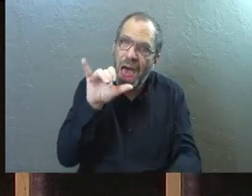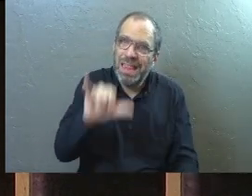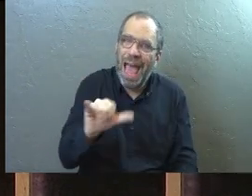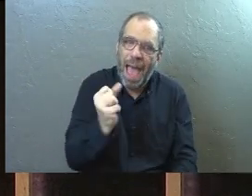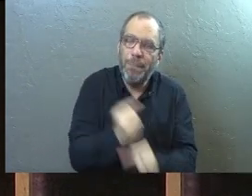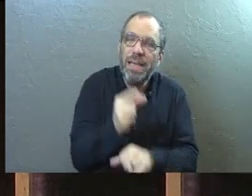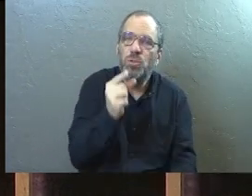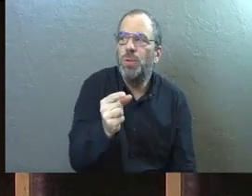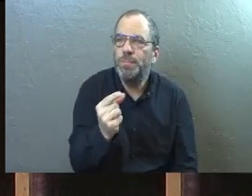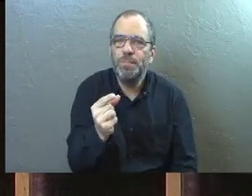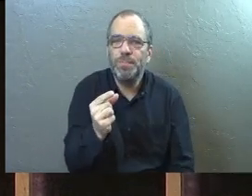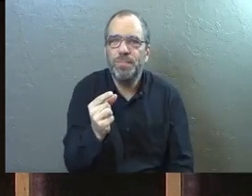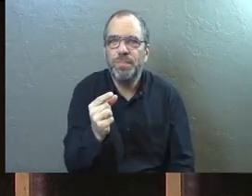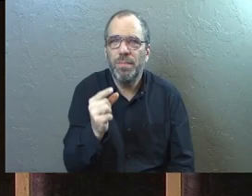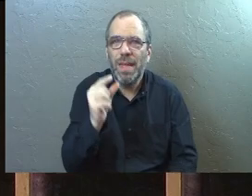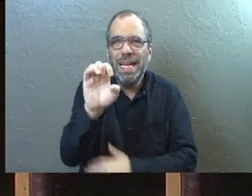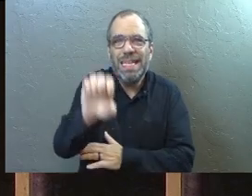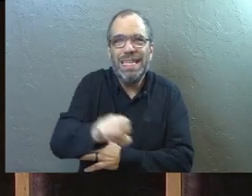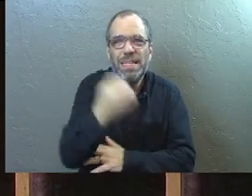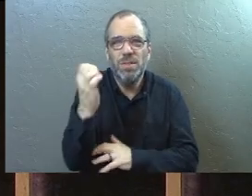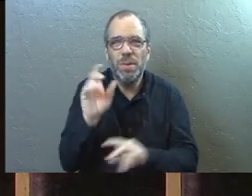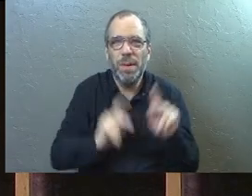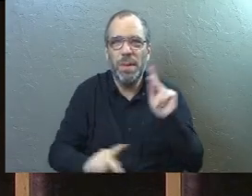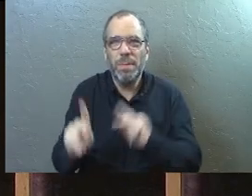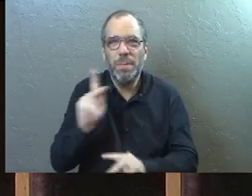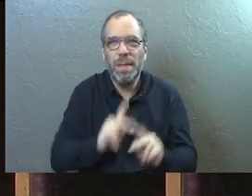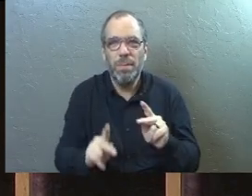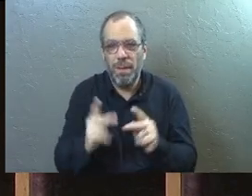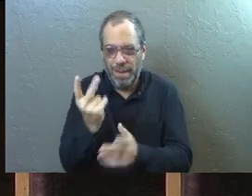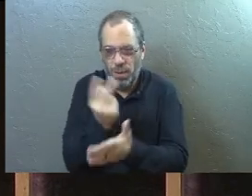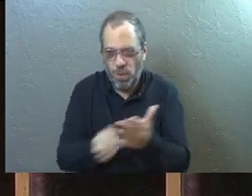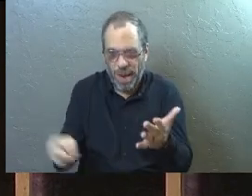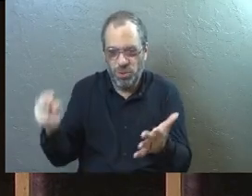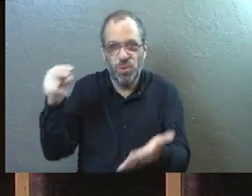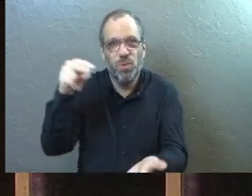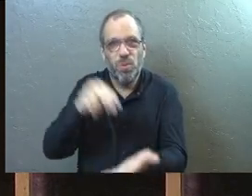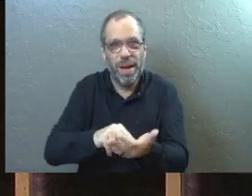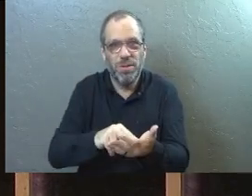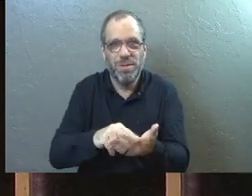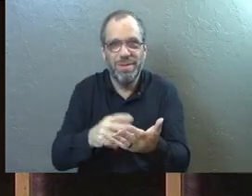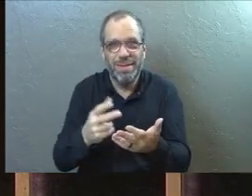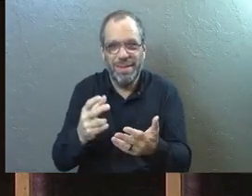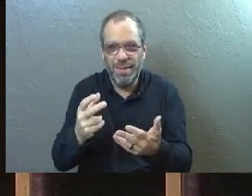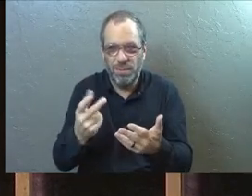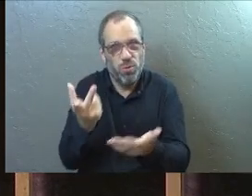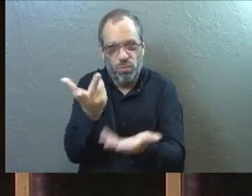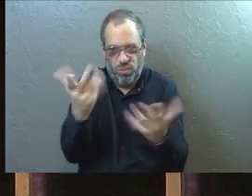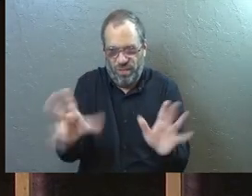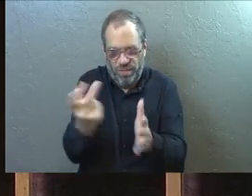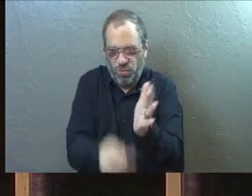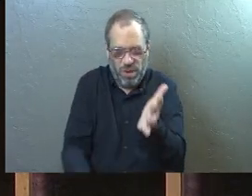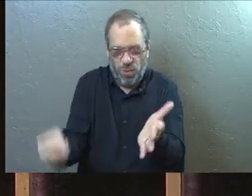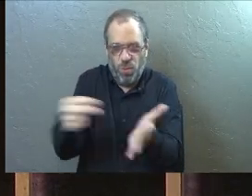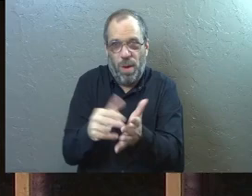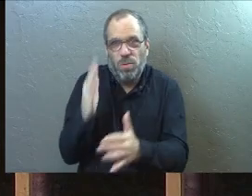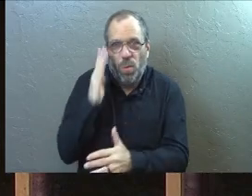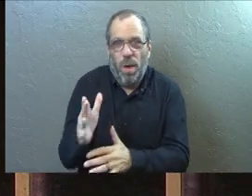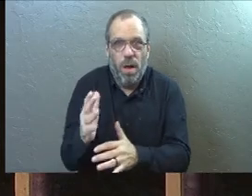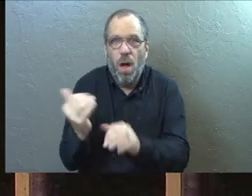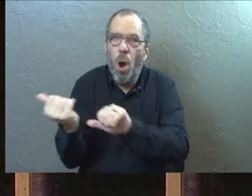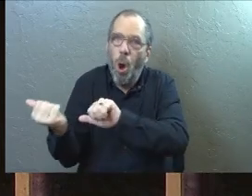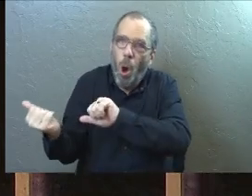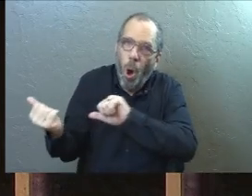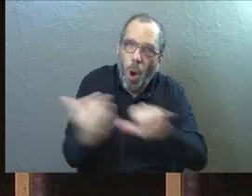that makes you Easter people. It makes you resurrection people every